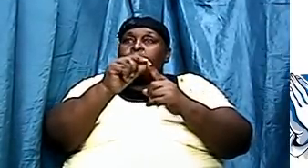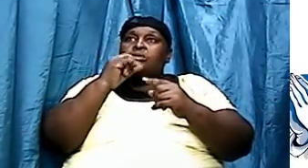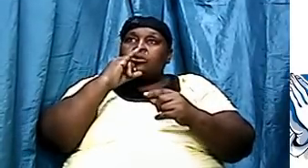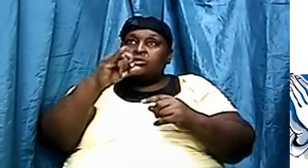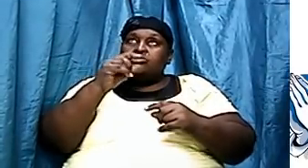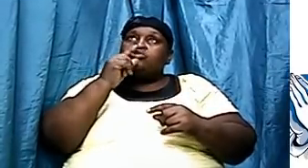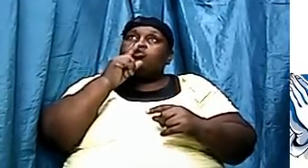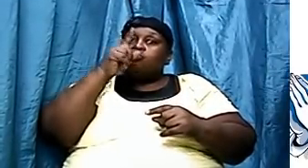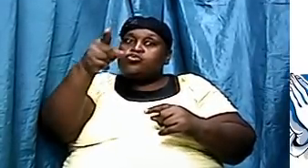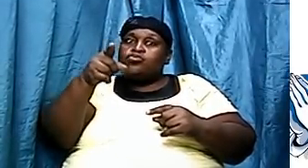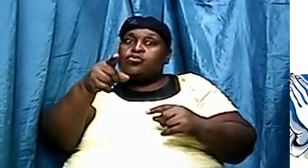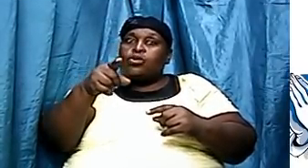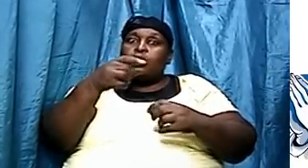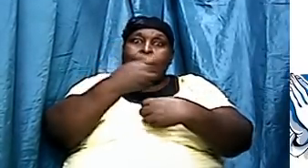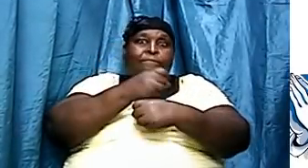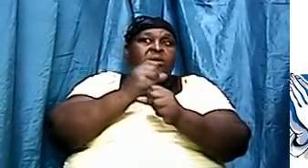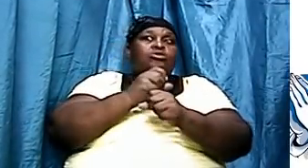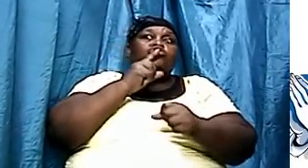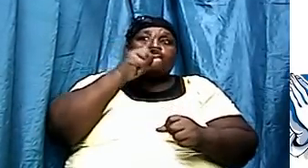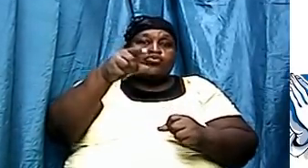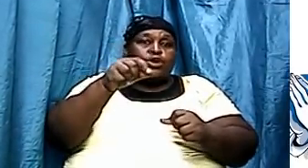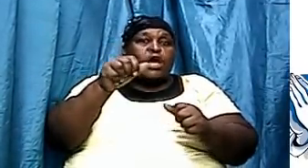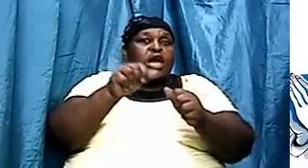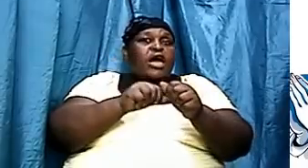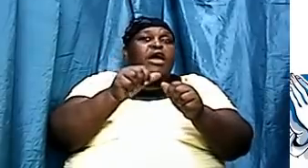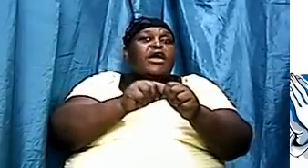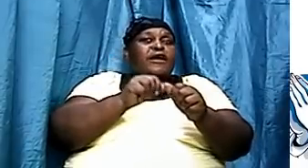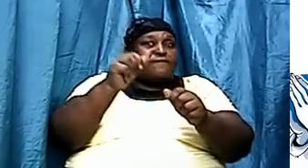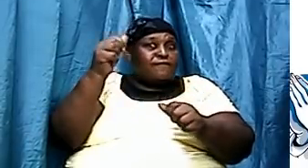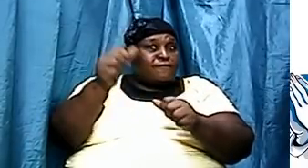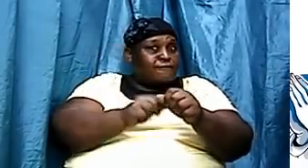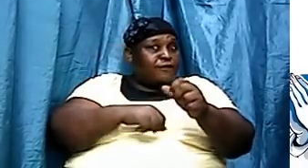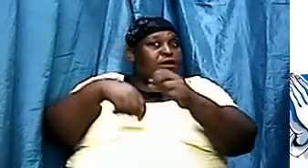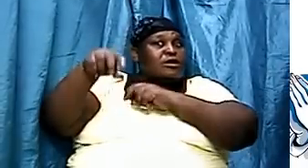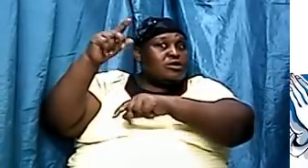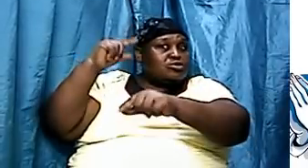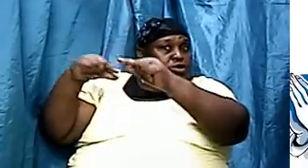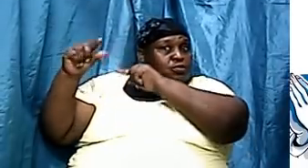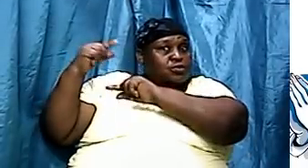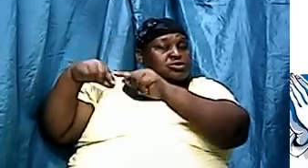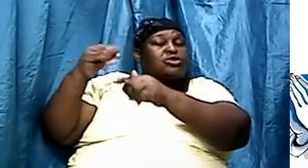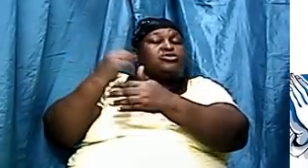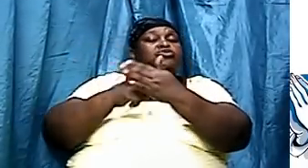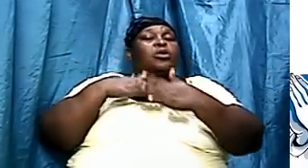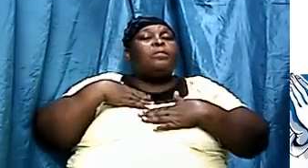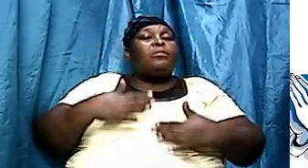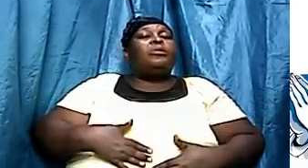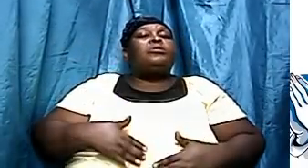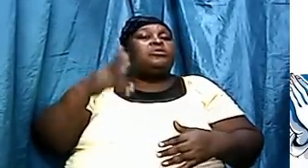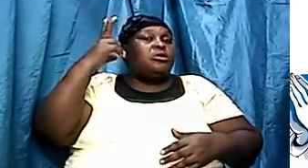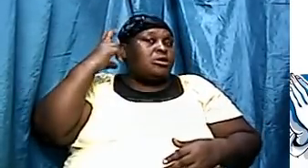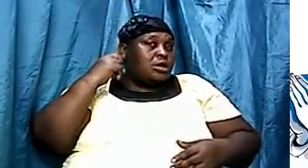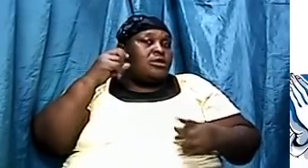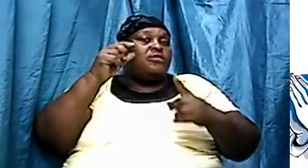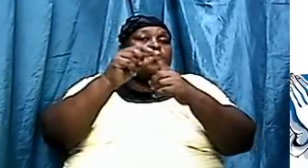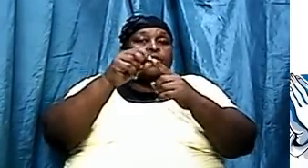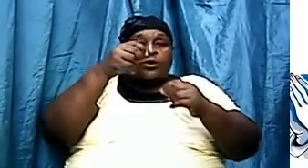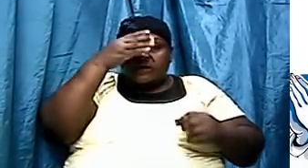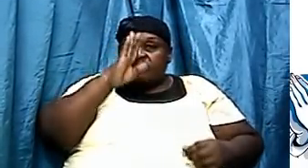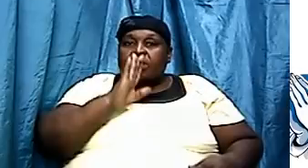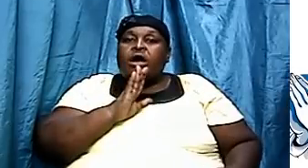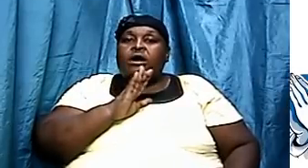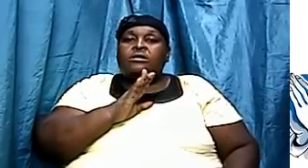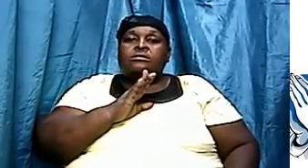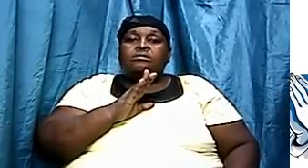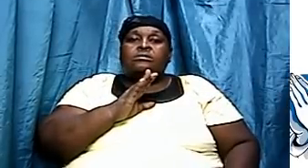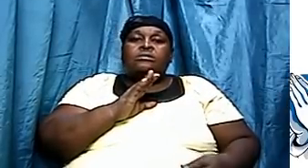that in every generation, there is somebody, there is a word. But the good thing about this too, is that brothers and sisters, to